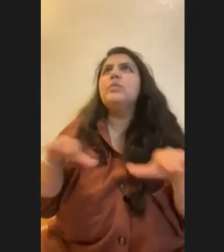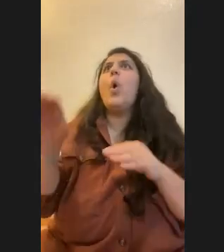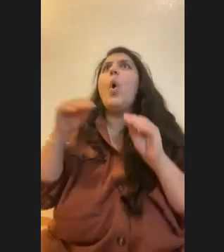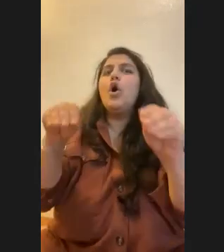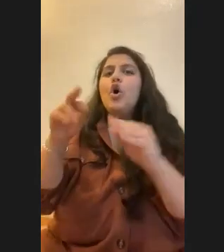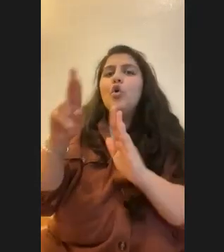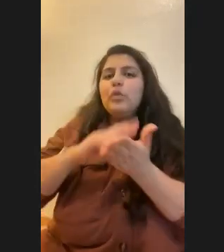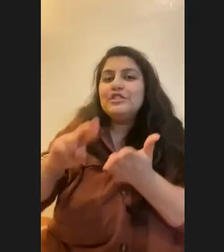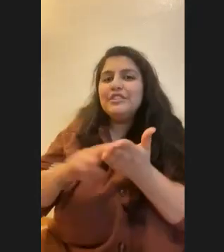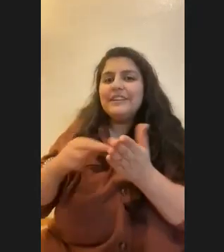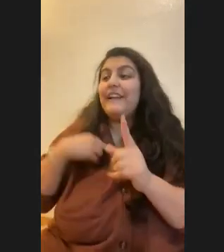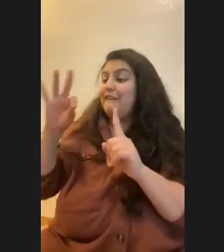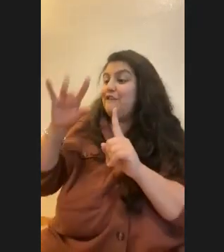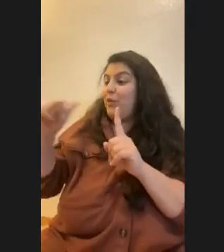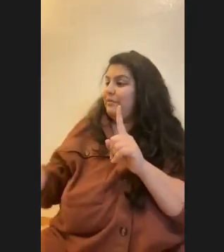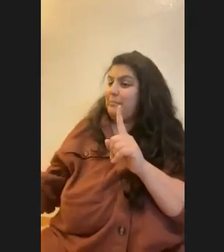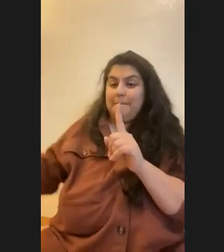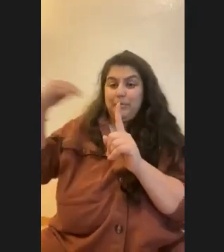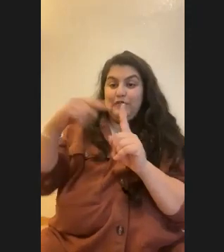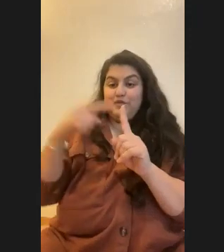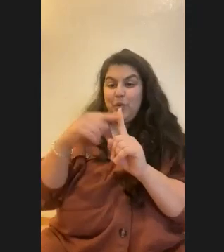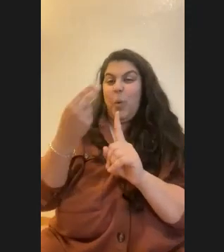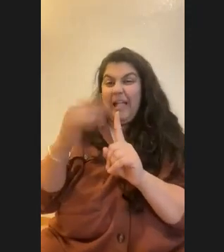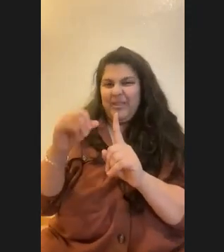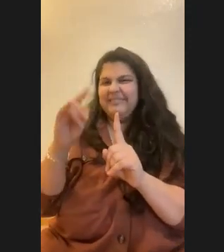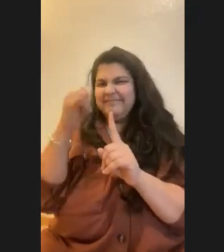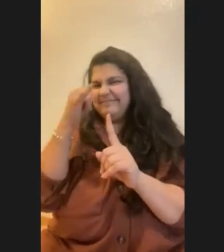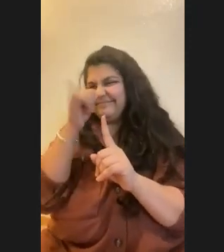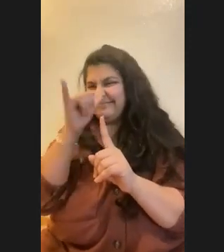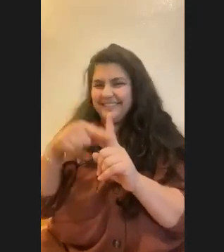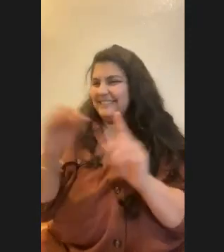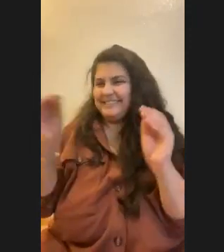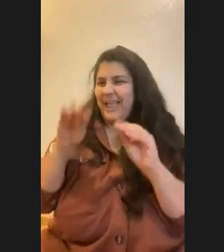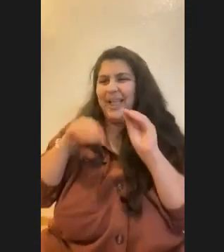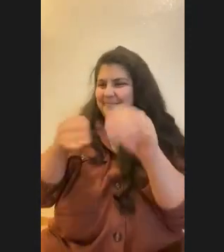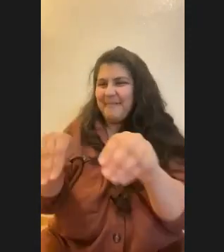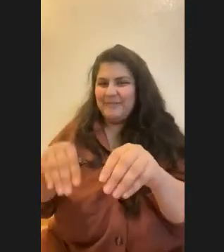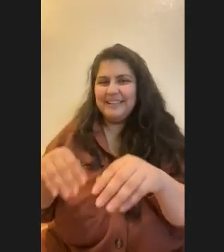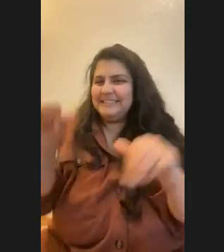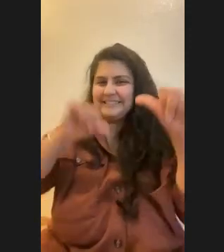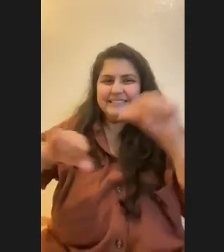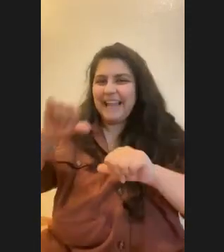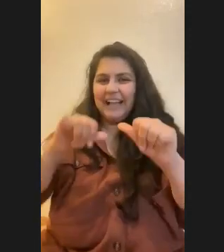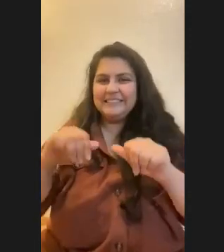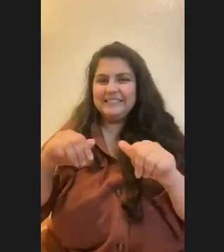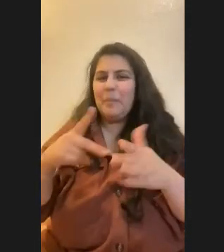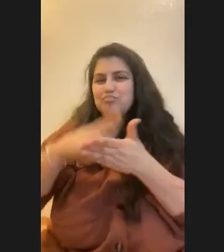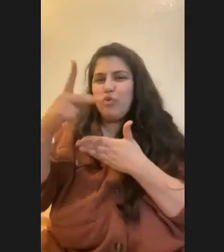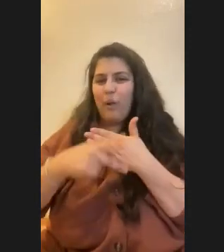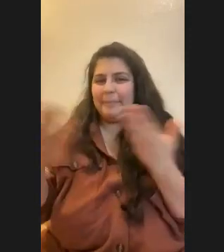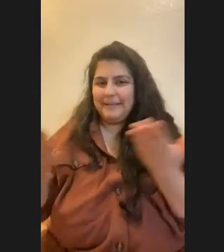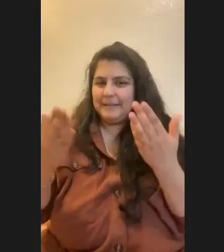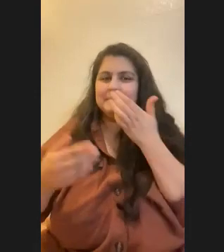to Ohio state where there's no Marine research, like there's no Marine science search, like program. Um,